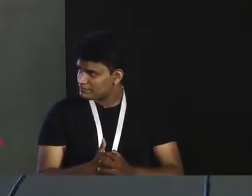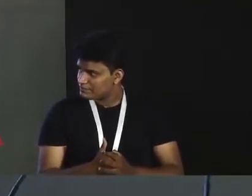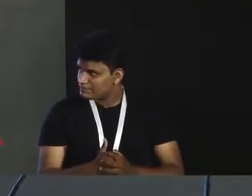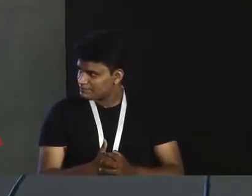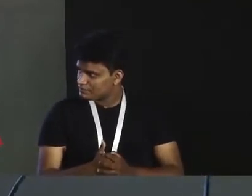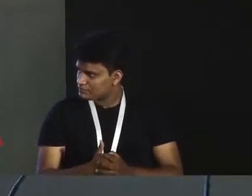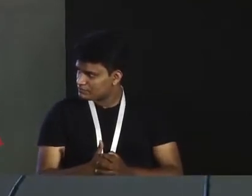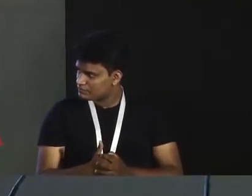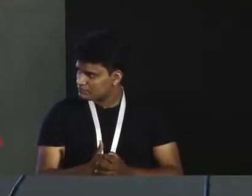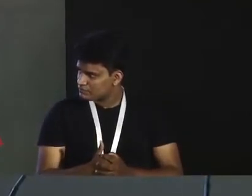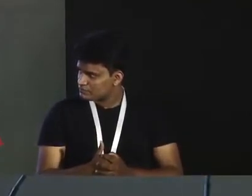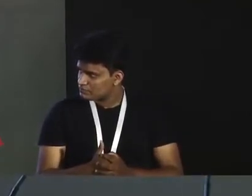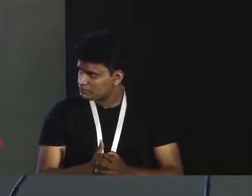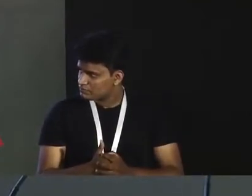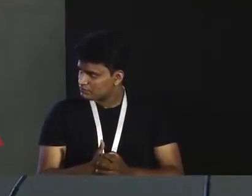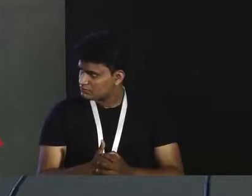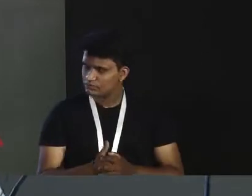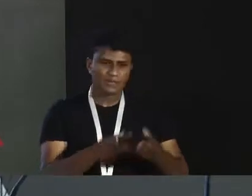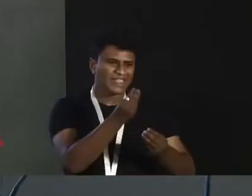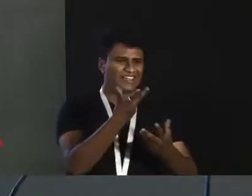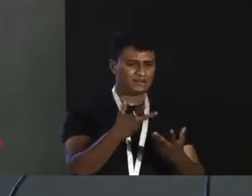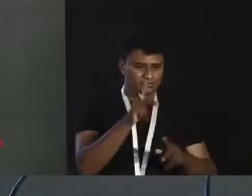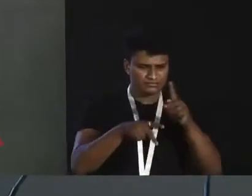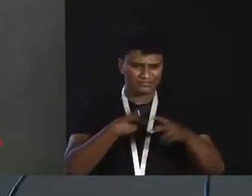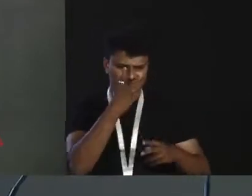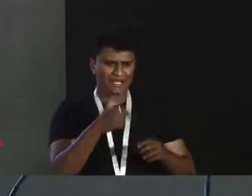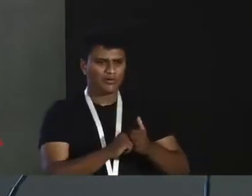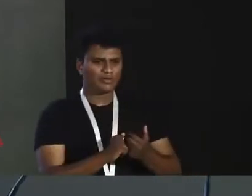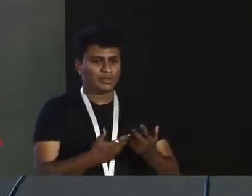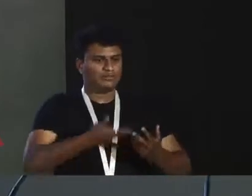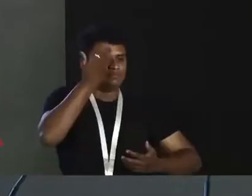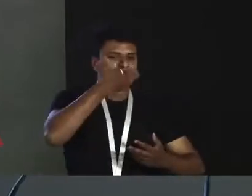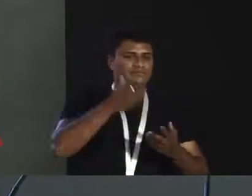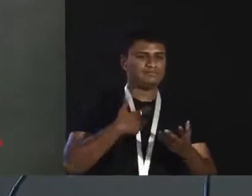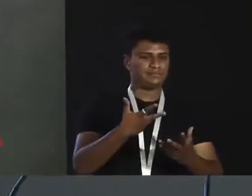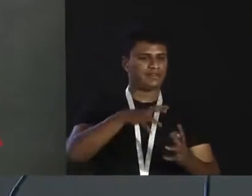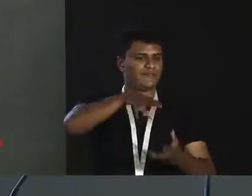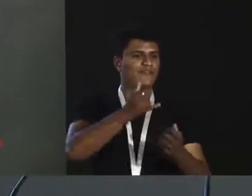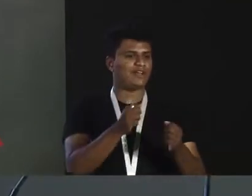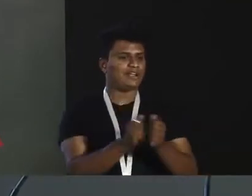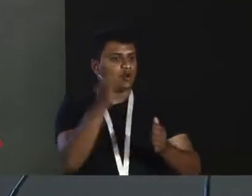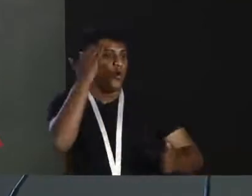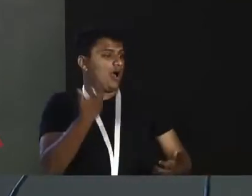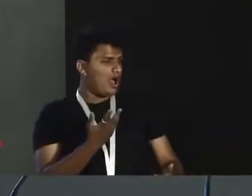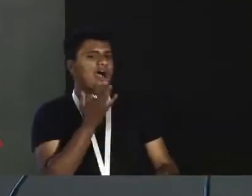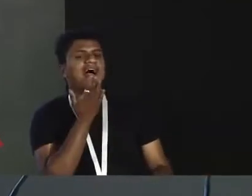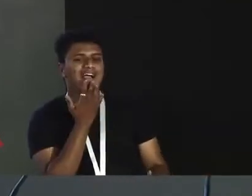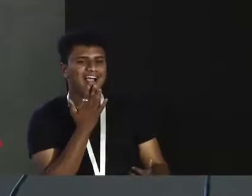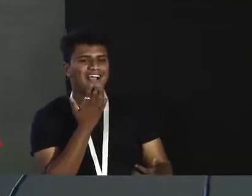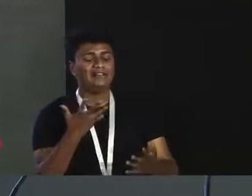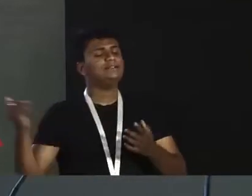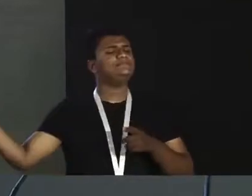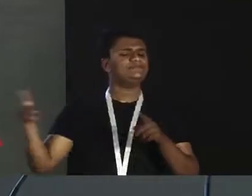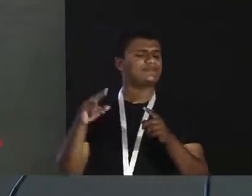with some kind of smell and so on. So, here what we are doing is, in my case, we are using,